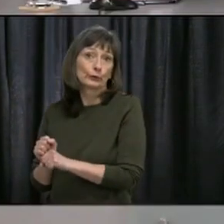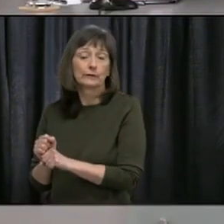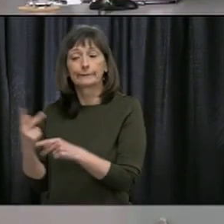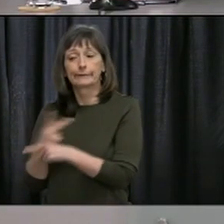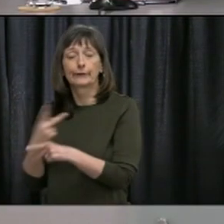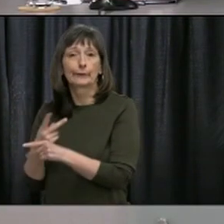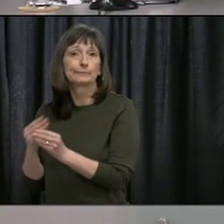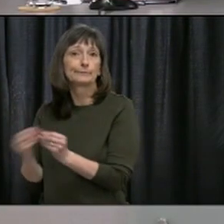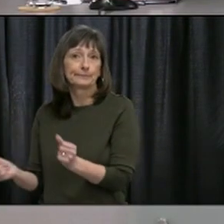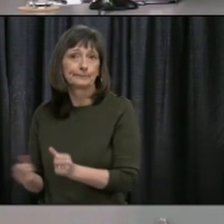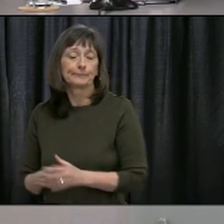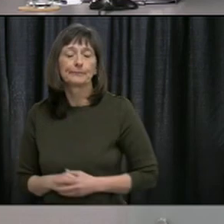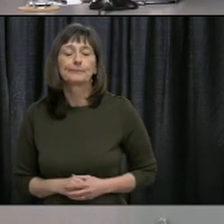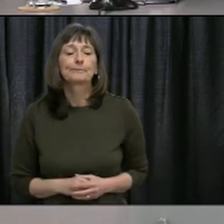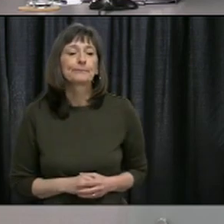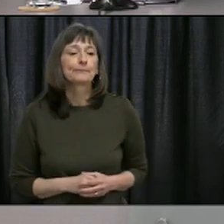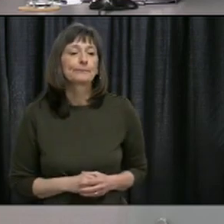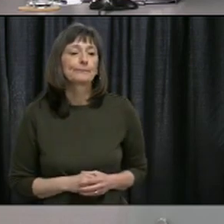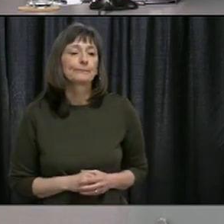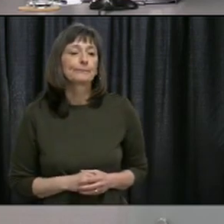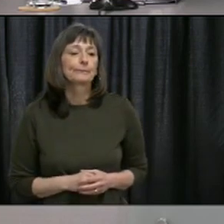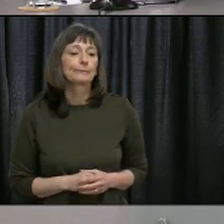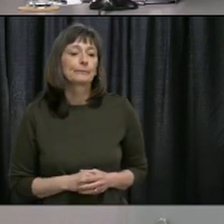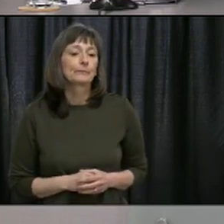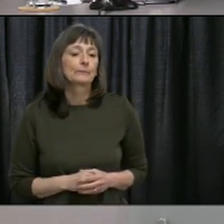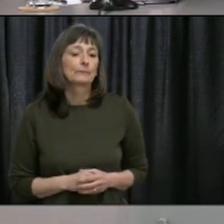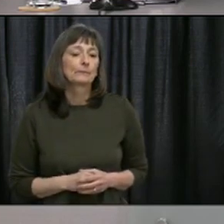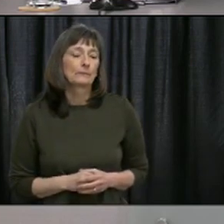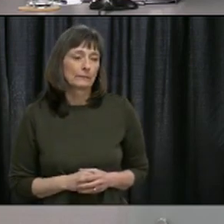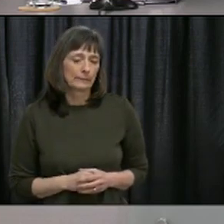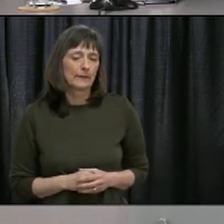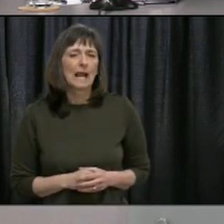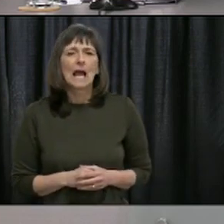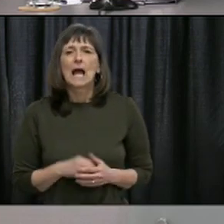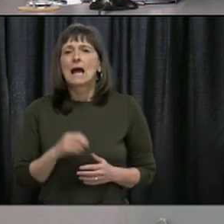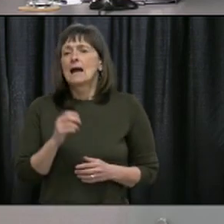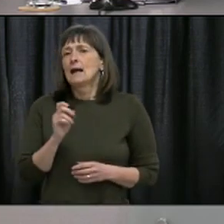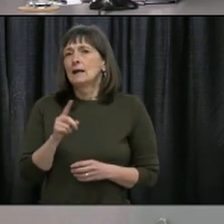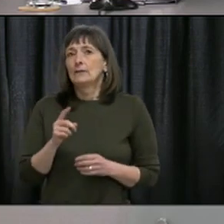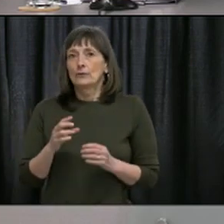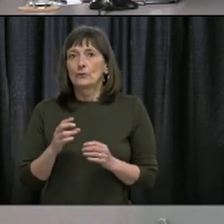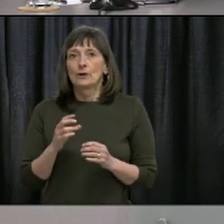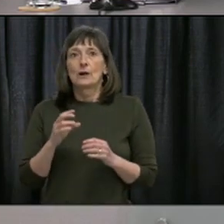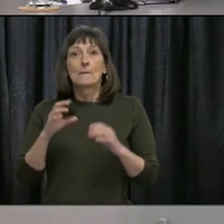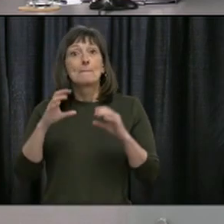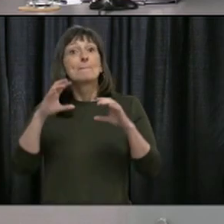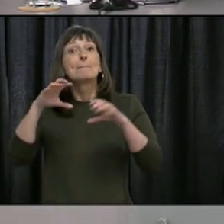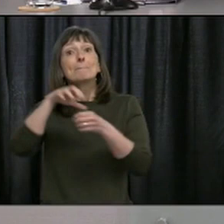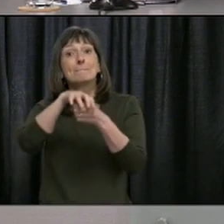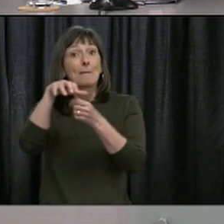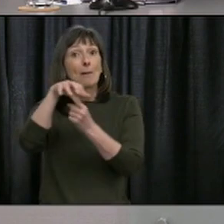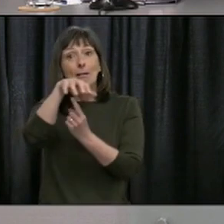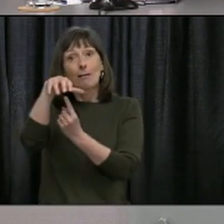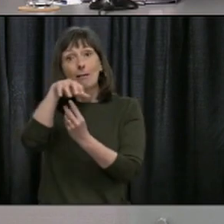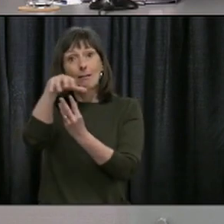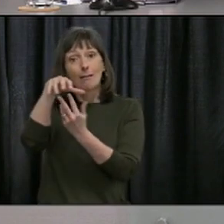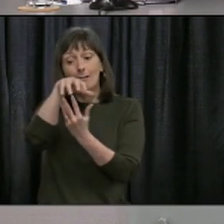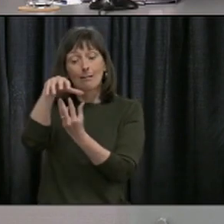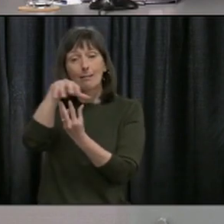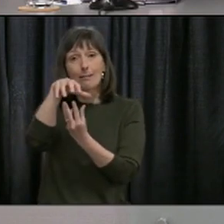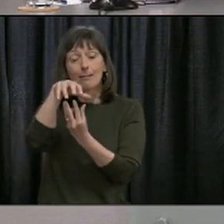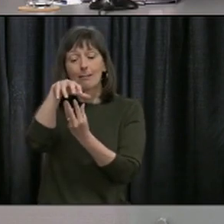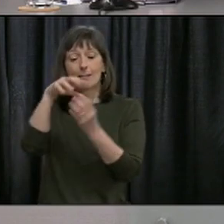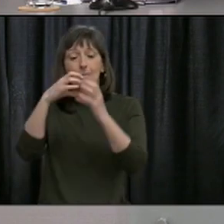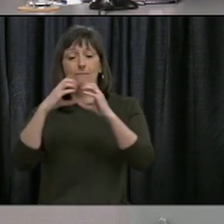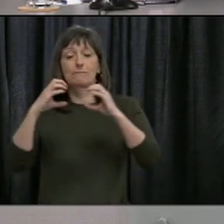Thank you and I'm not sure who can answer this but in terms of the double bubble and that being introduced yesterday, is there at any